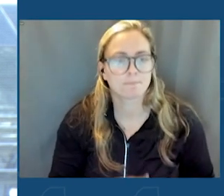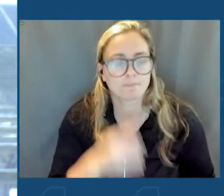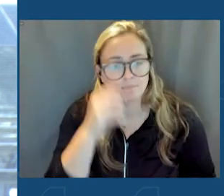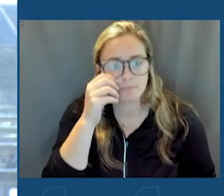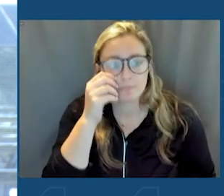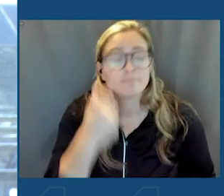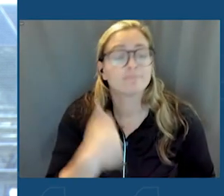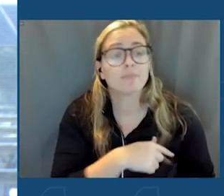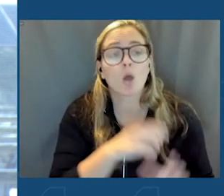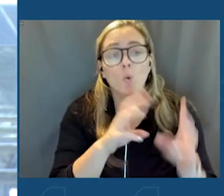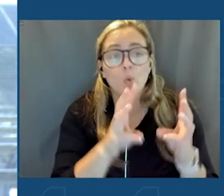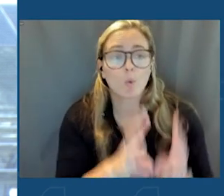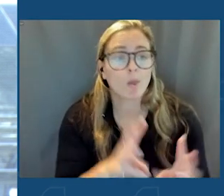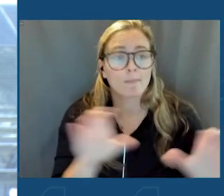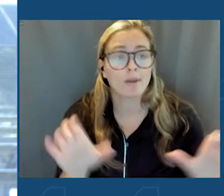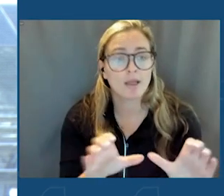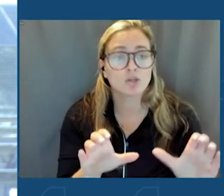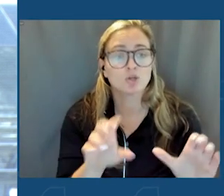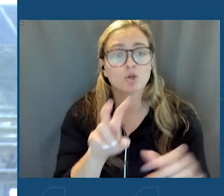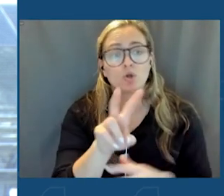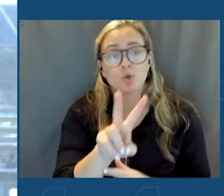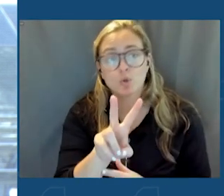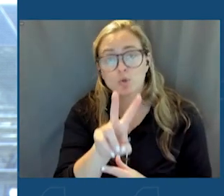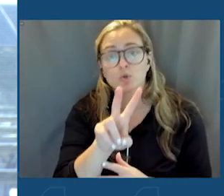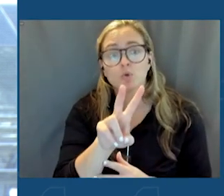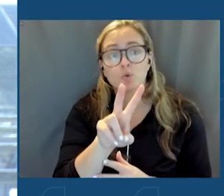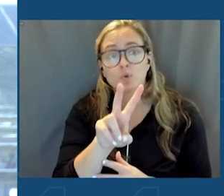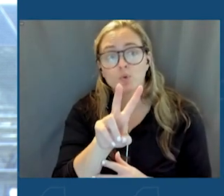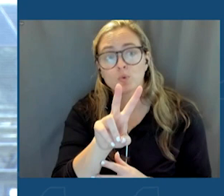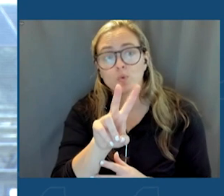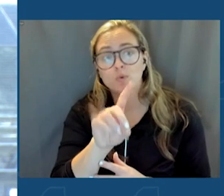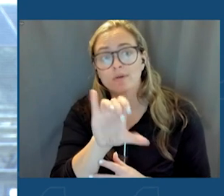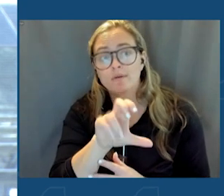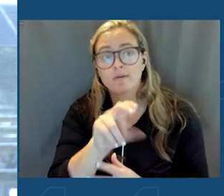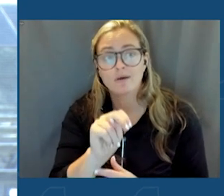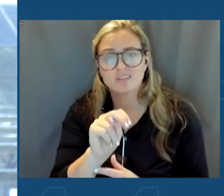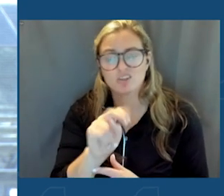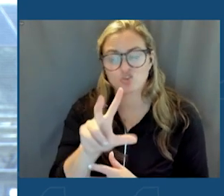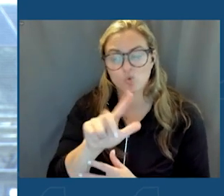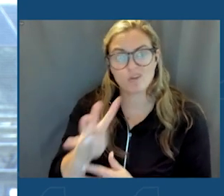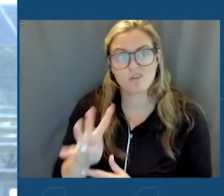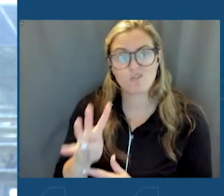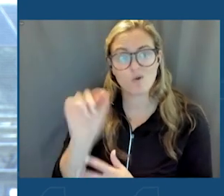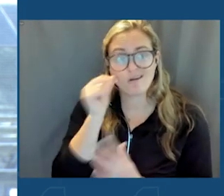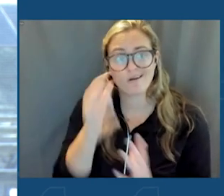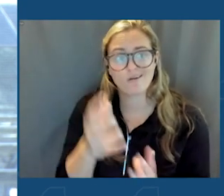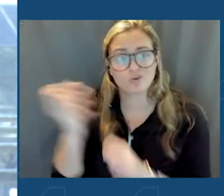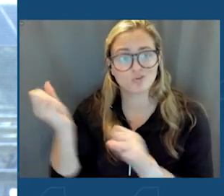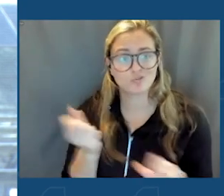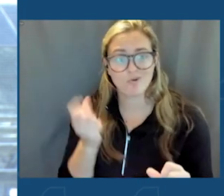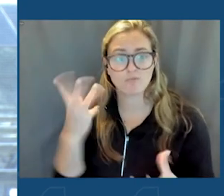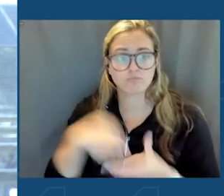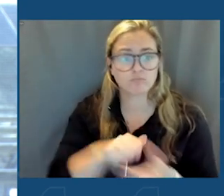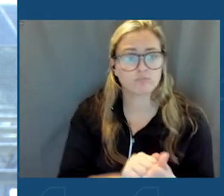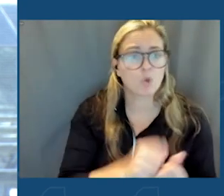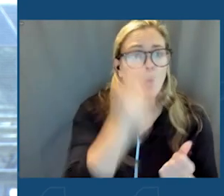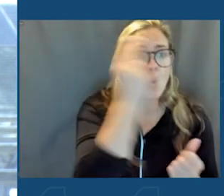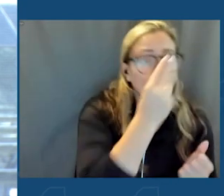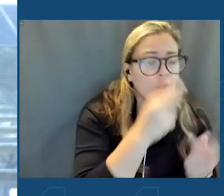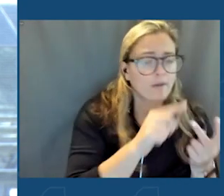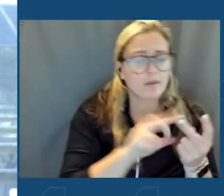Climate Action Coalition is two dozen governors strong, and it spans every region of the country. From Hawaii to Vermont,